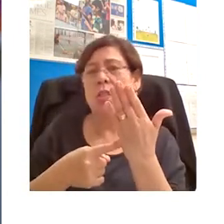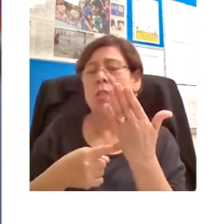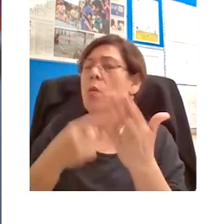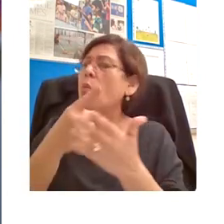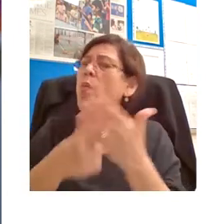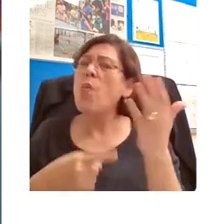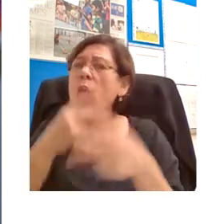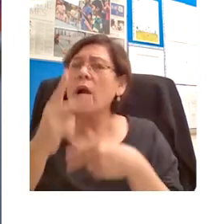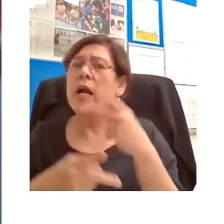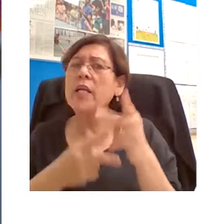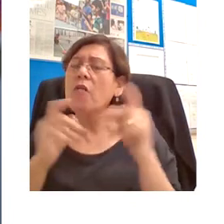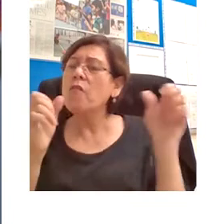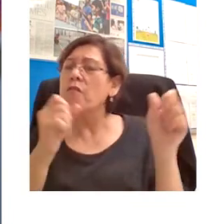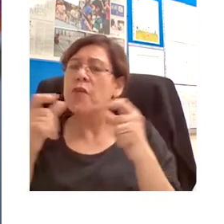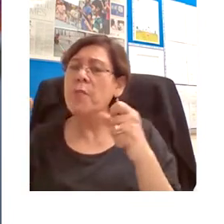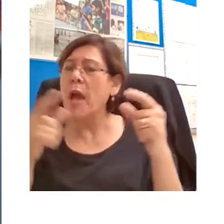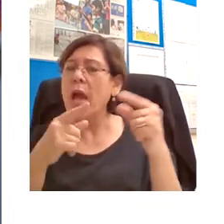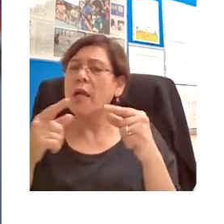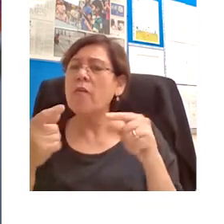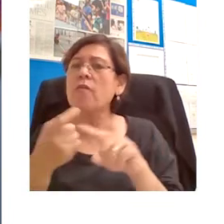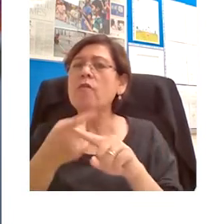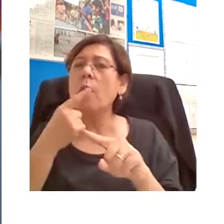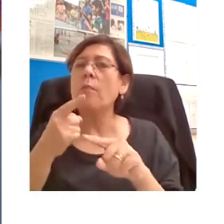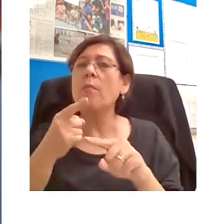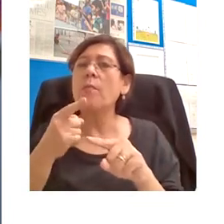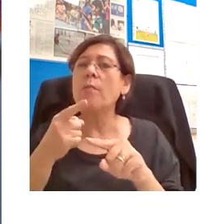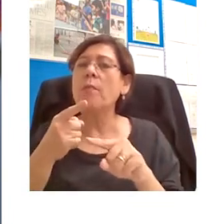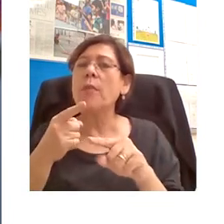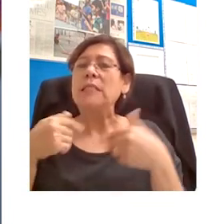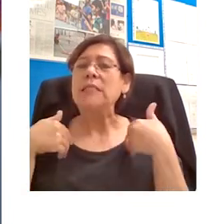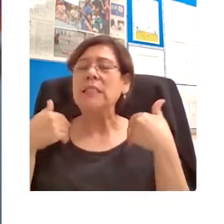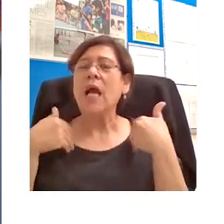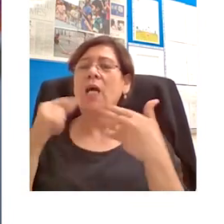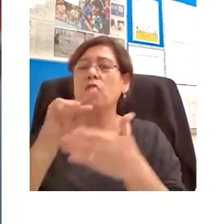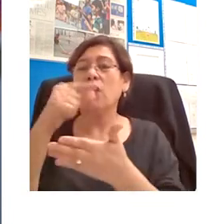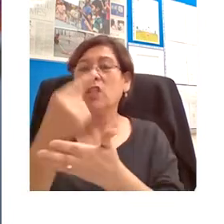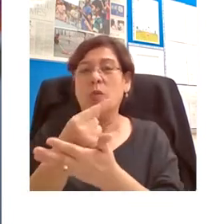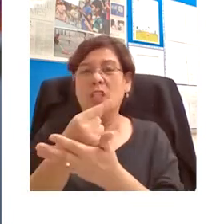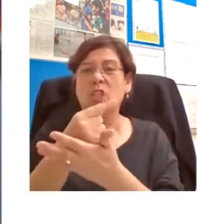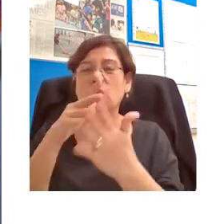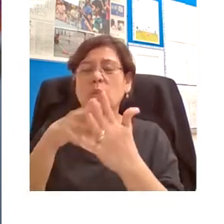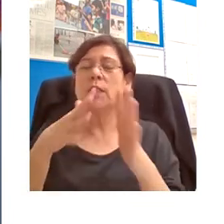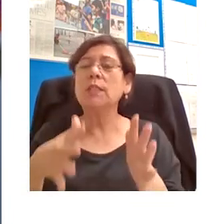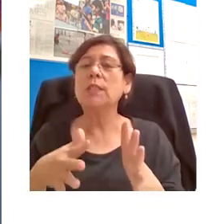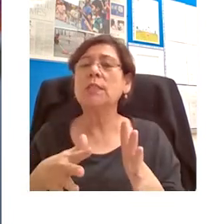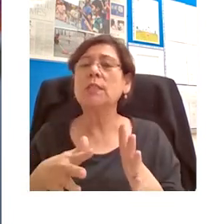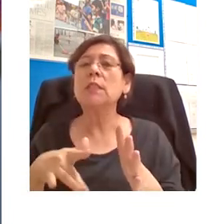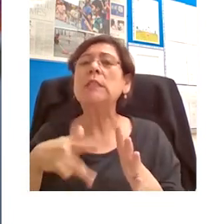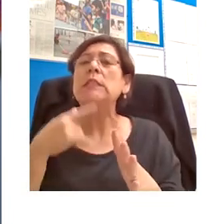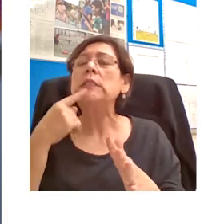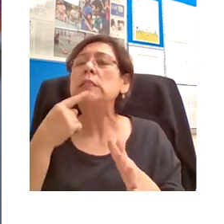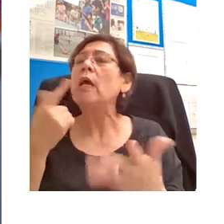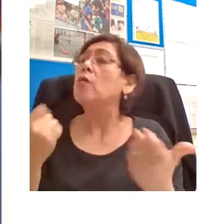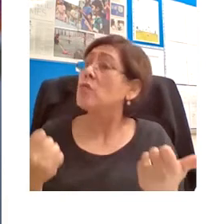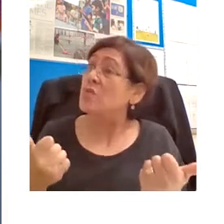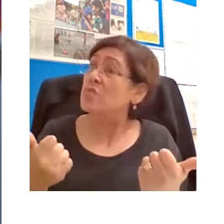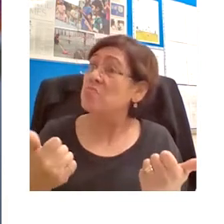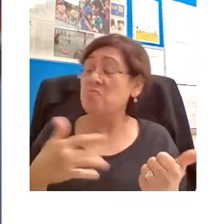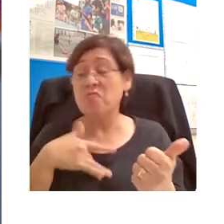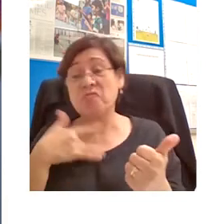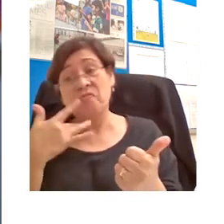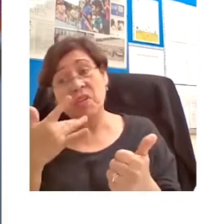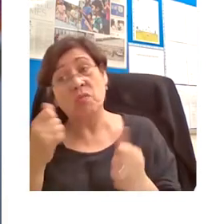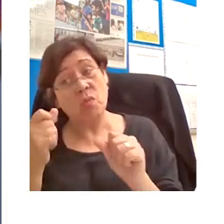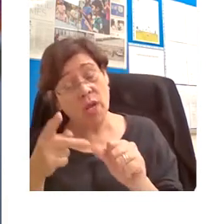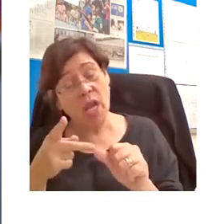do you get from undergraduate students and what kind of experiences do they mostly get out of